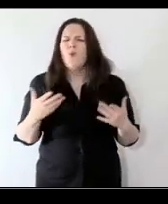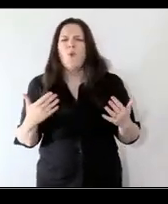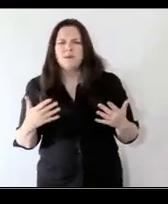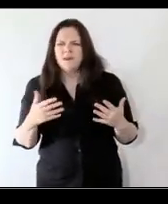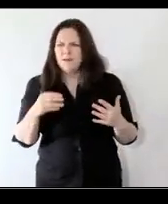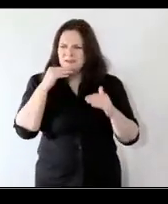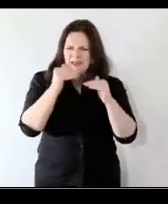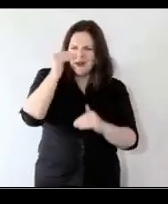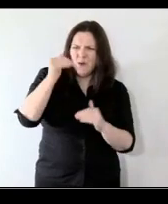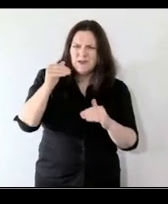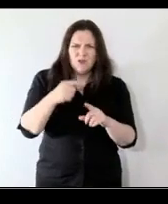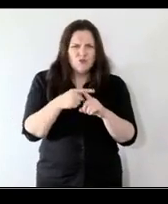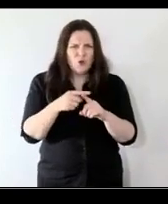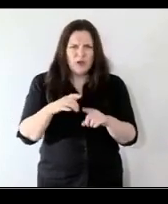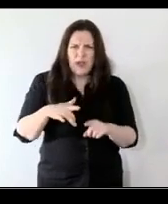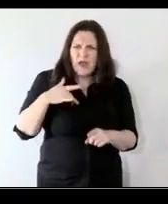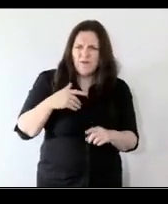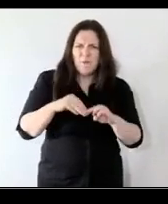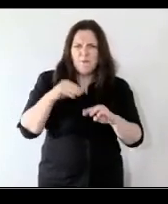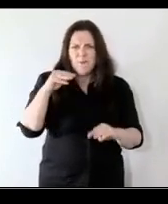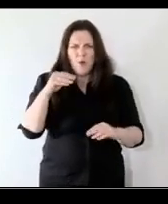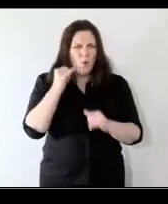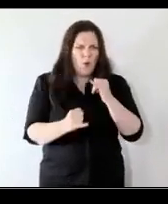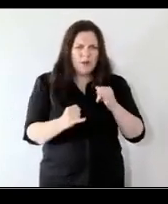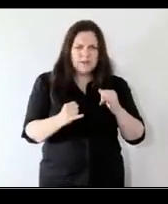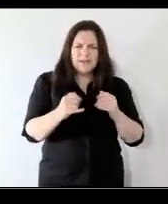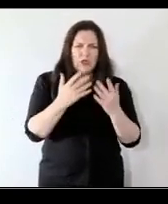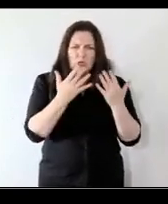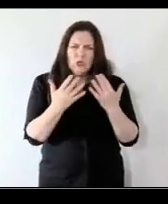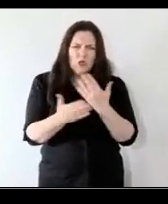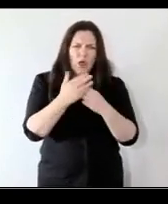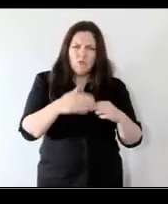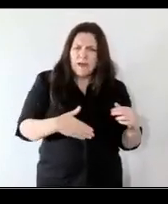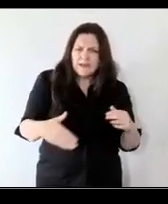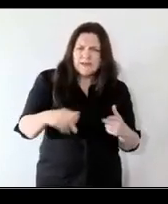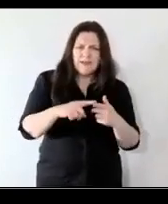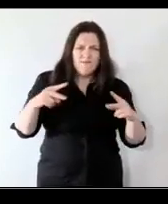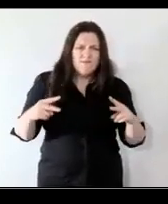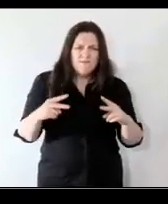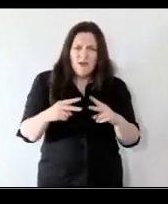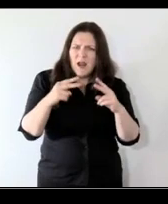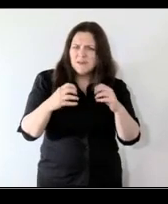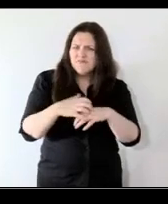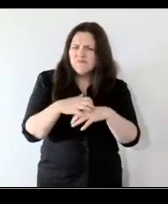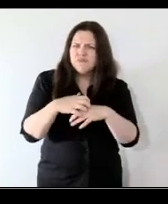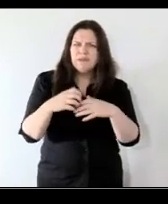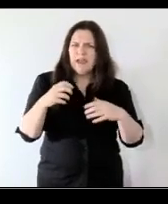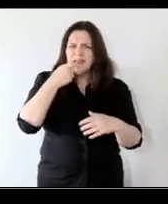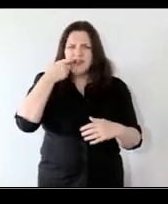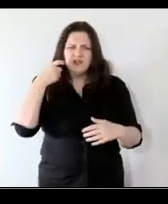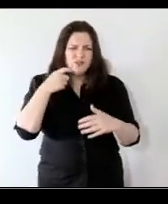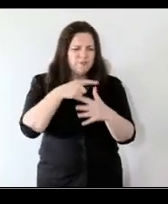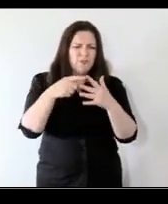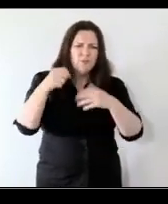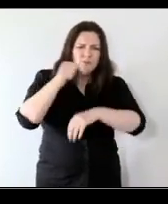unhappier lives increases the rate of teenage pregnancy violence obesity imprisonment addiction you're able to kind of show all of this in between